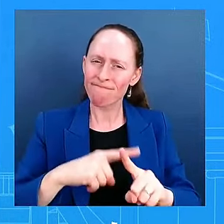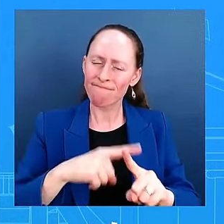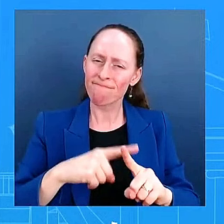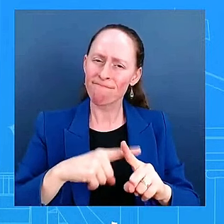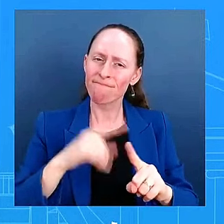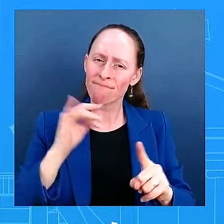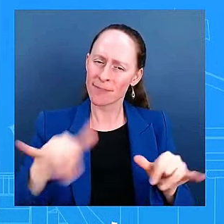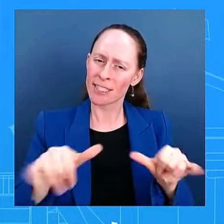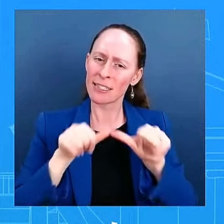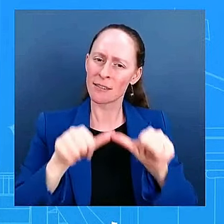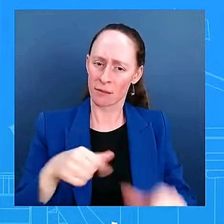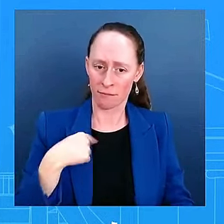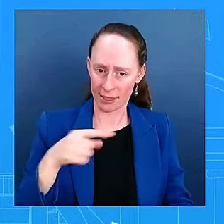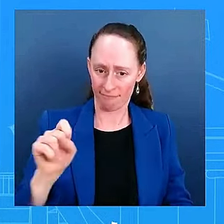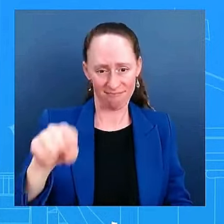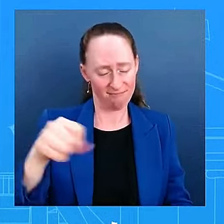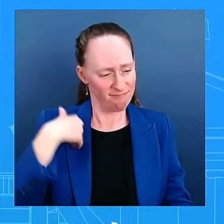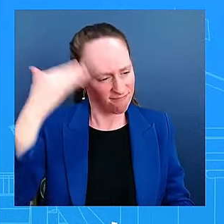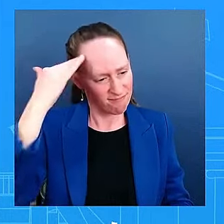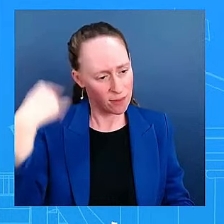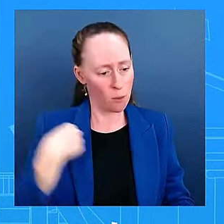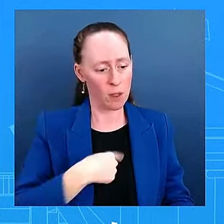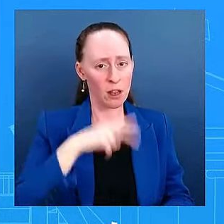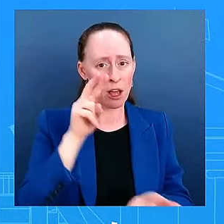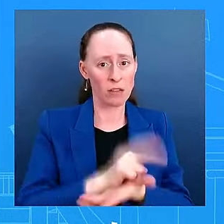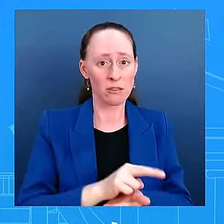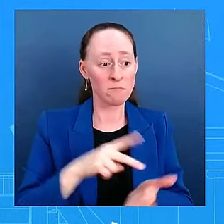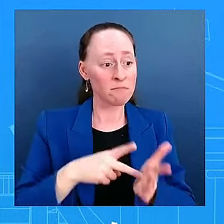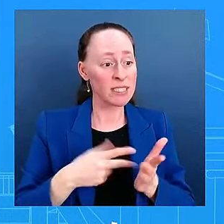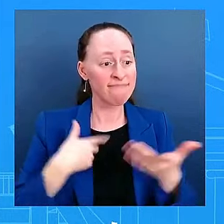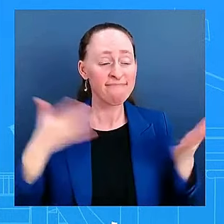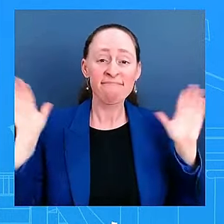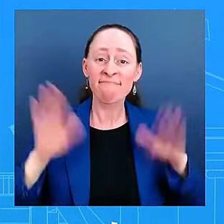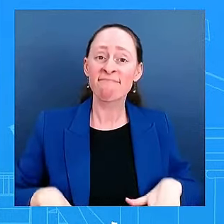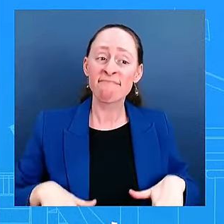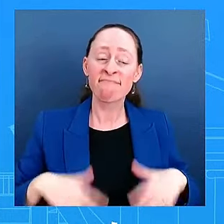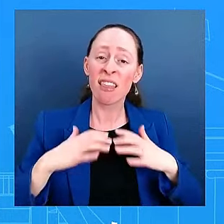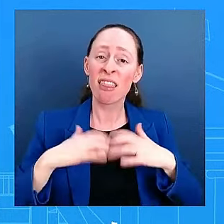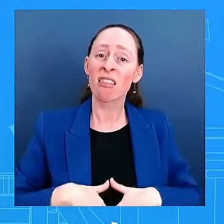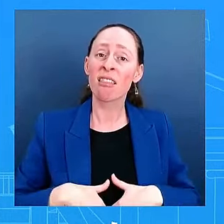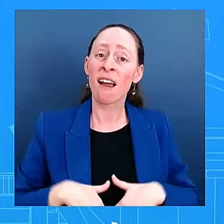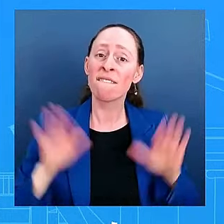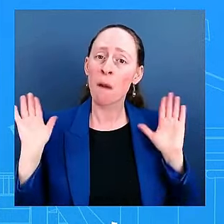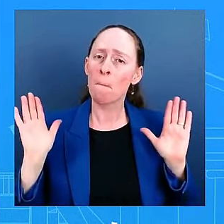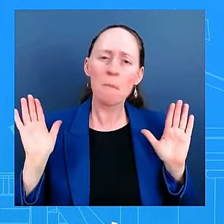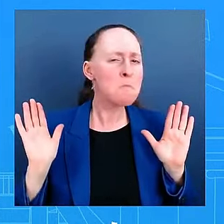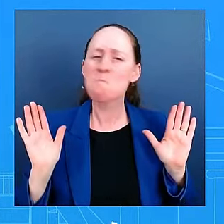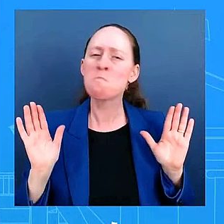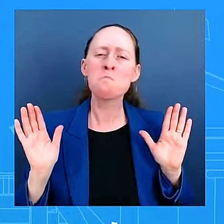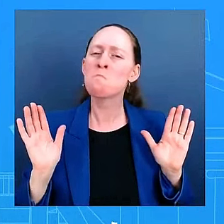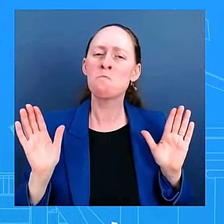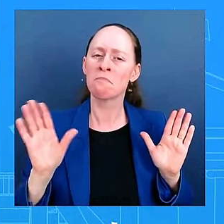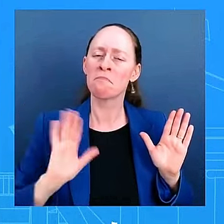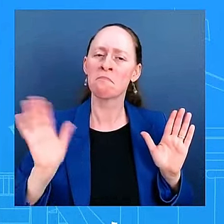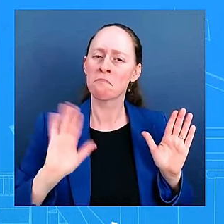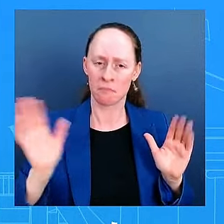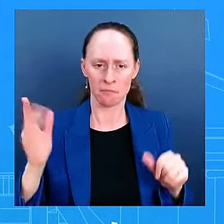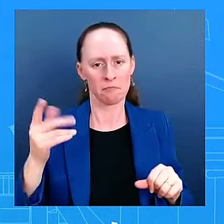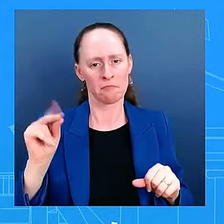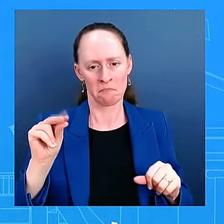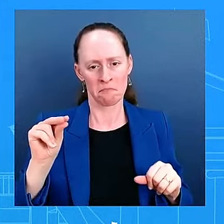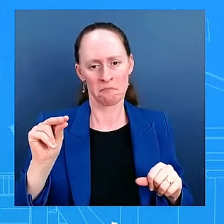And the president believed he made the right decision on behalf of the American people, on behalf of this country, to step aside.